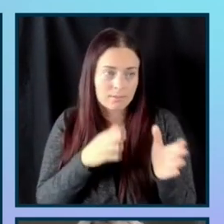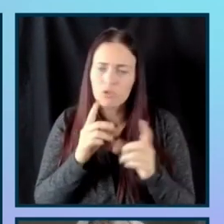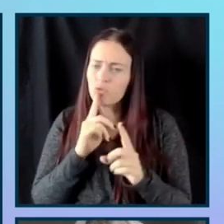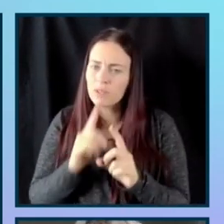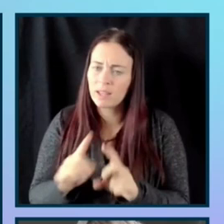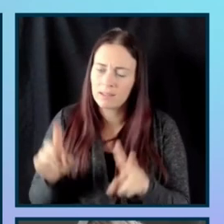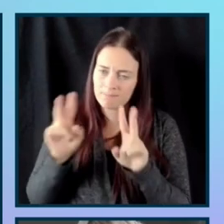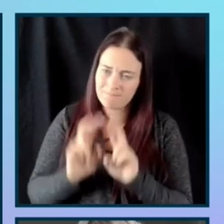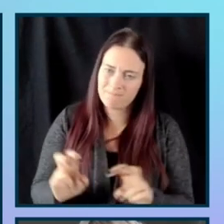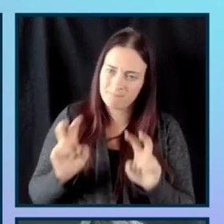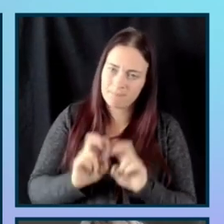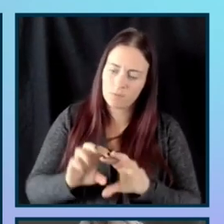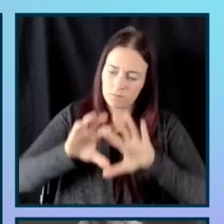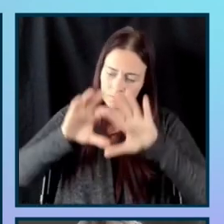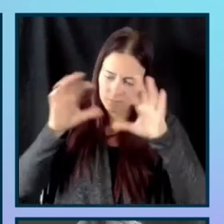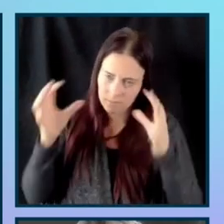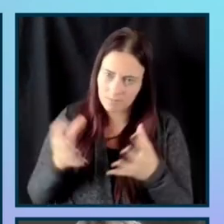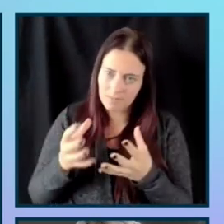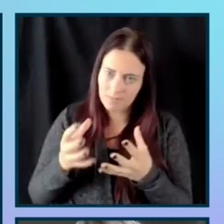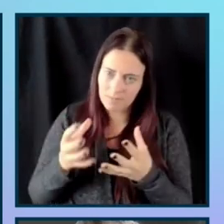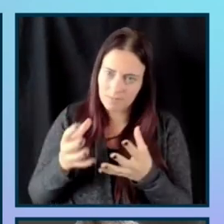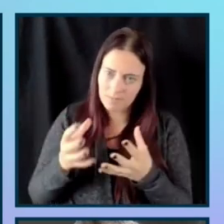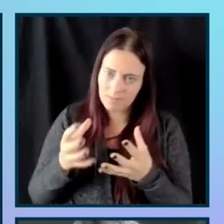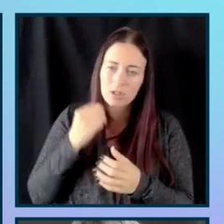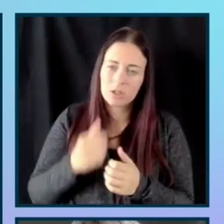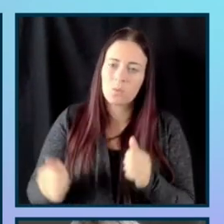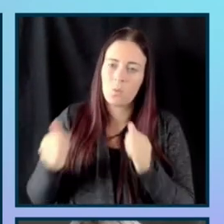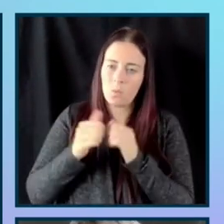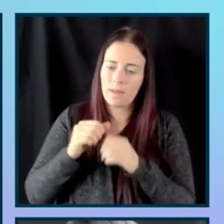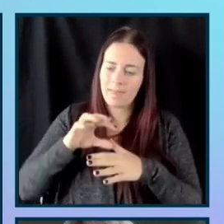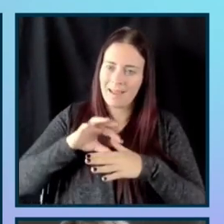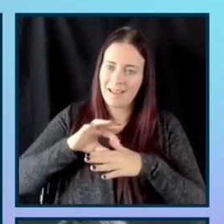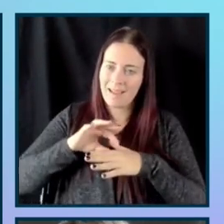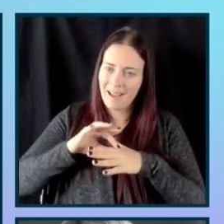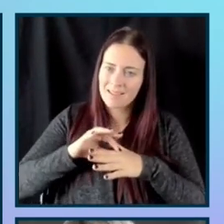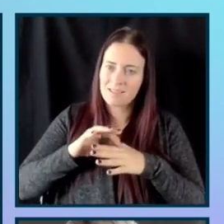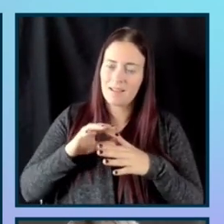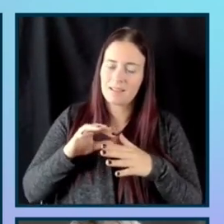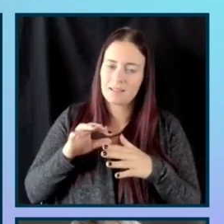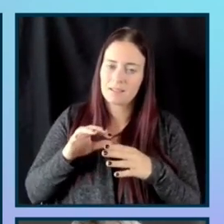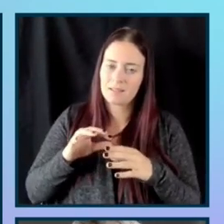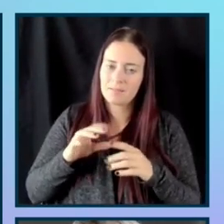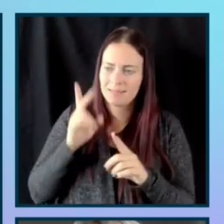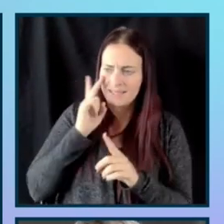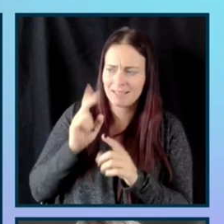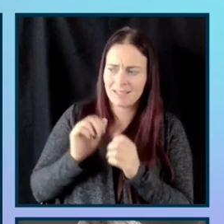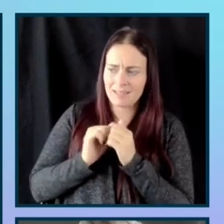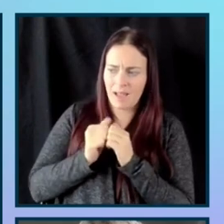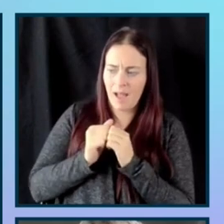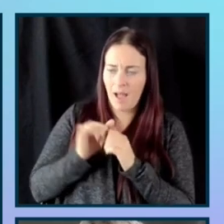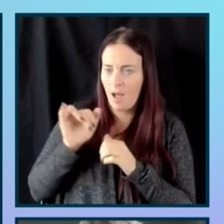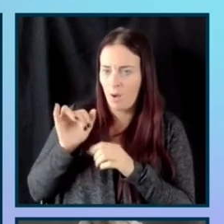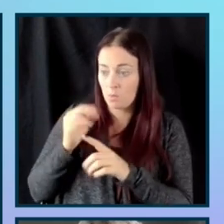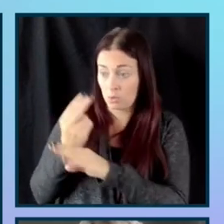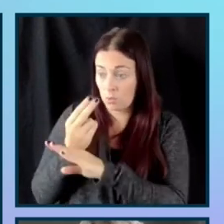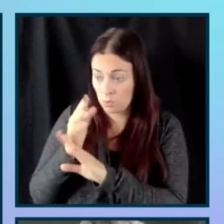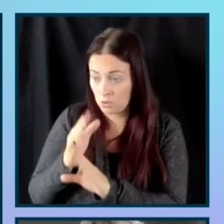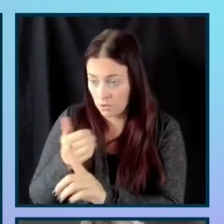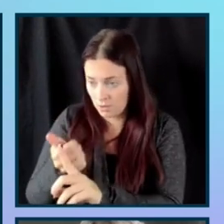experience, um, through a contextual lens and sees like how that user is using your product.